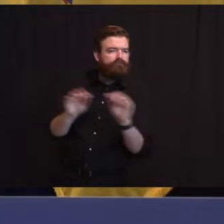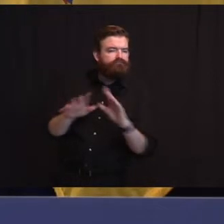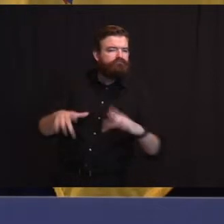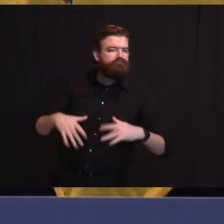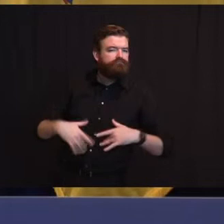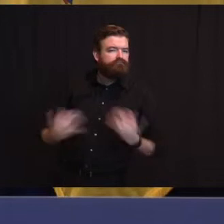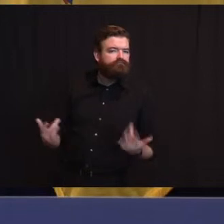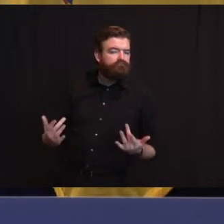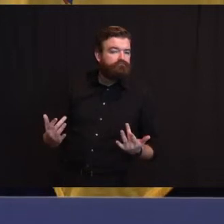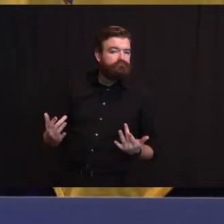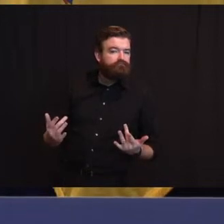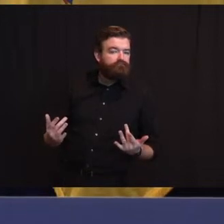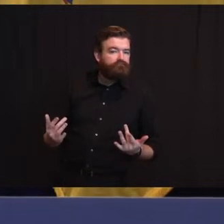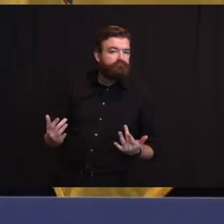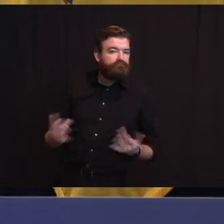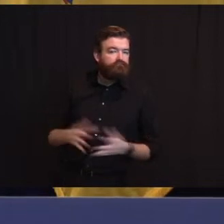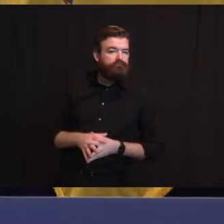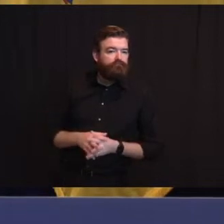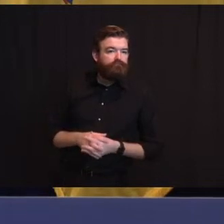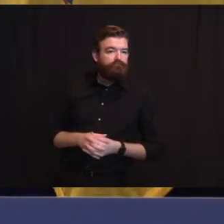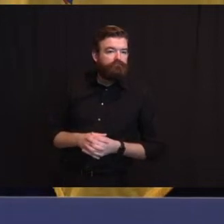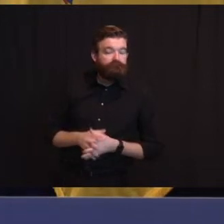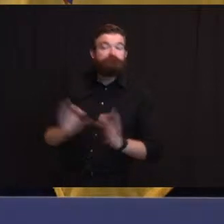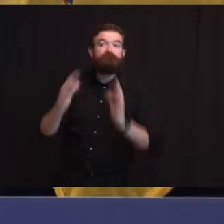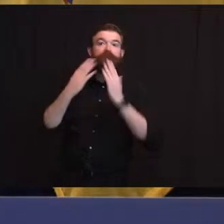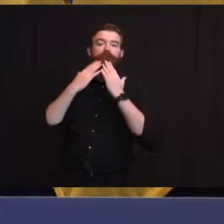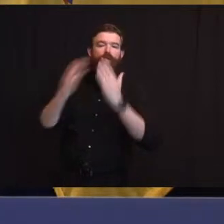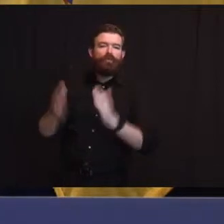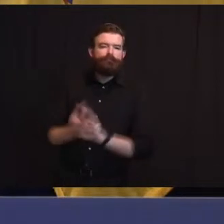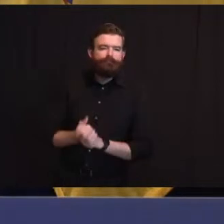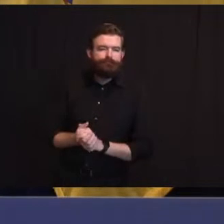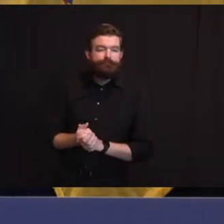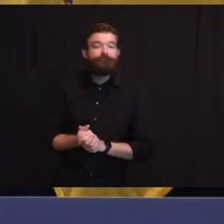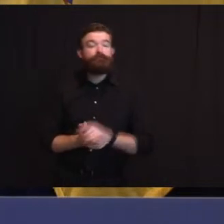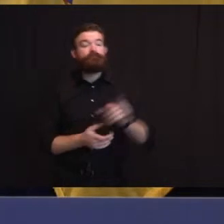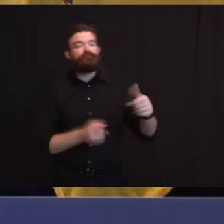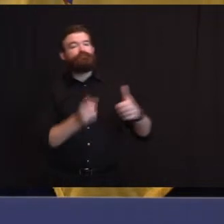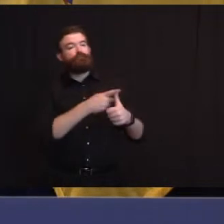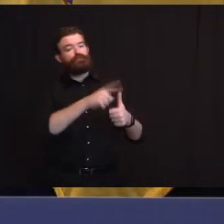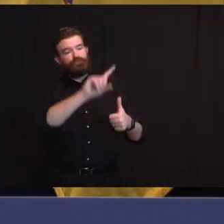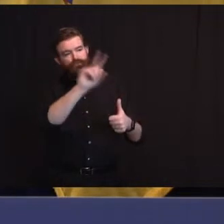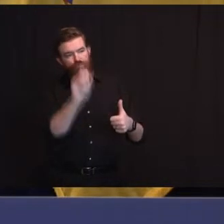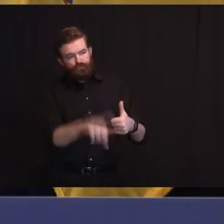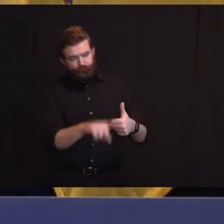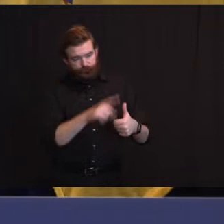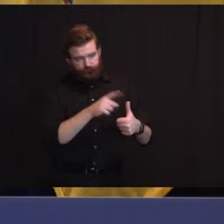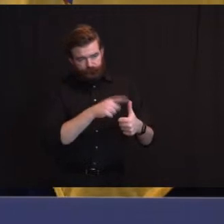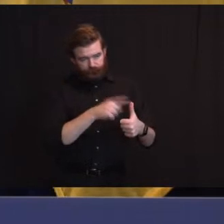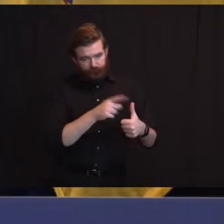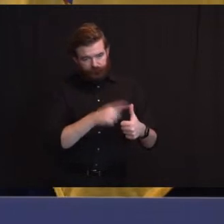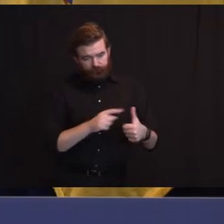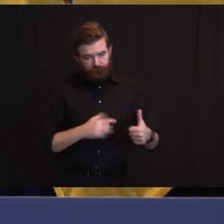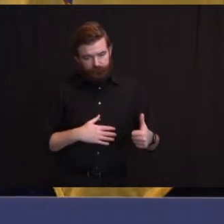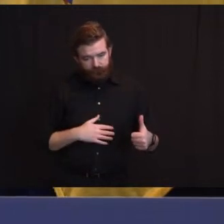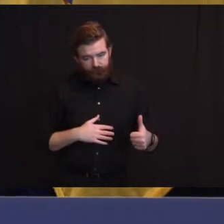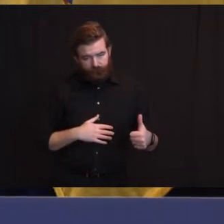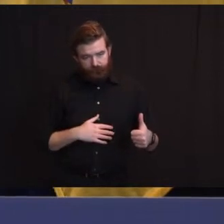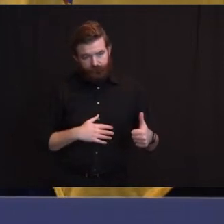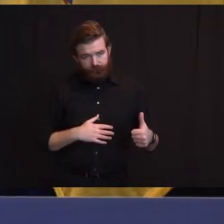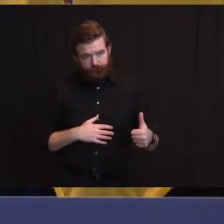insight into what's going on there? Thank you. Yep. So on the first one, make sure Dustin, I mean Dante, that I got this right.